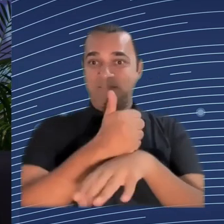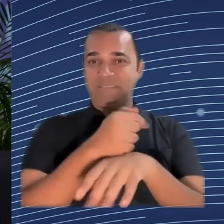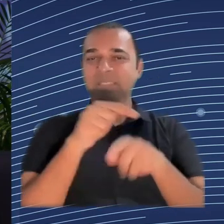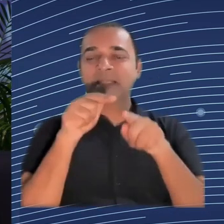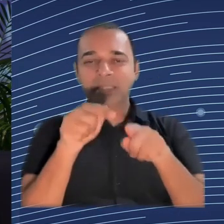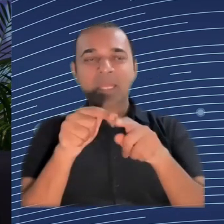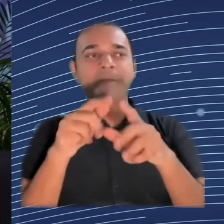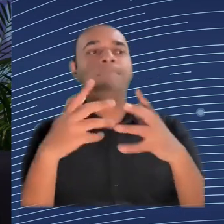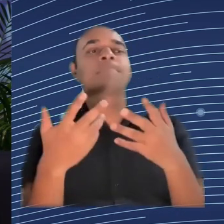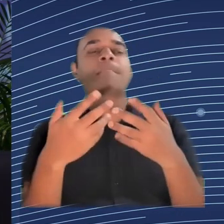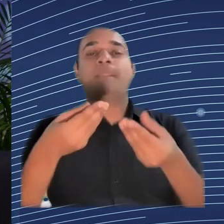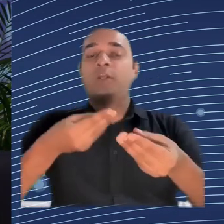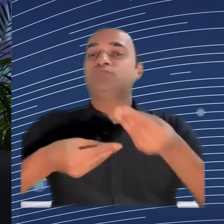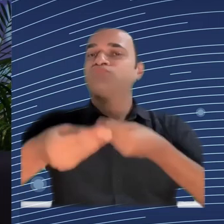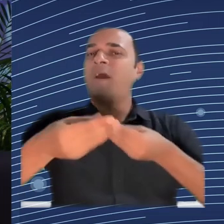product which is AI.